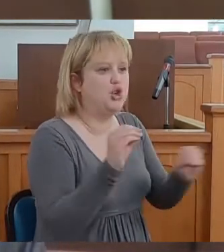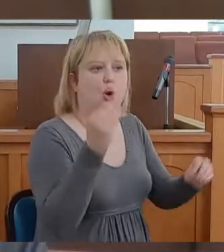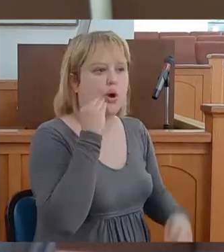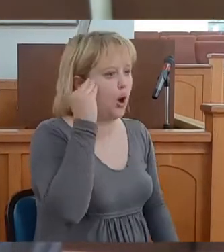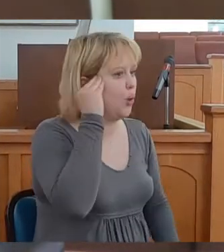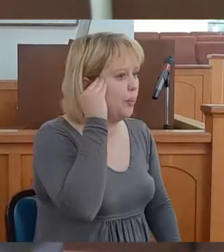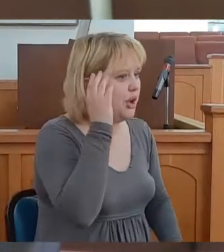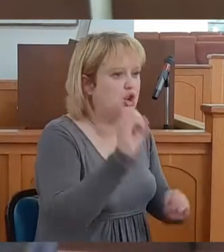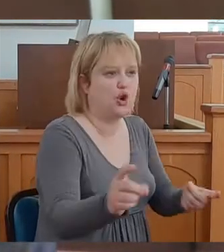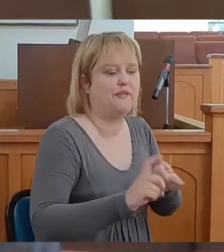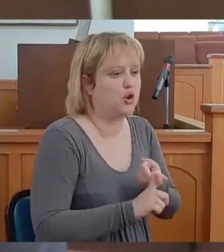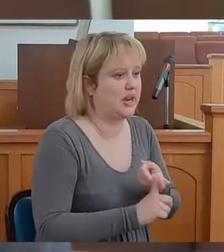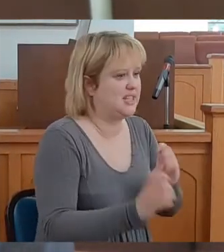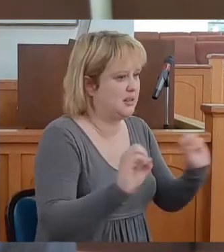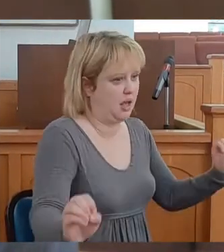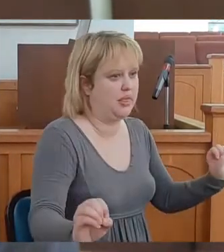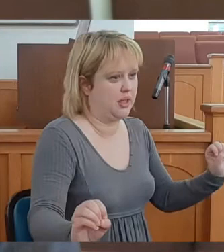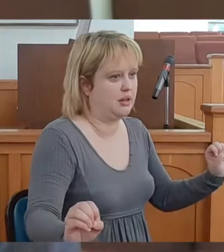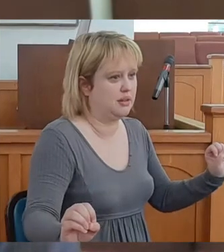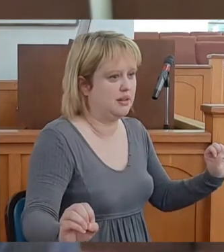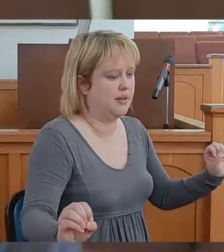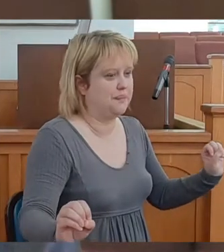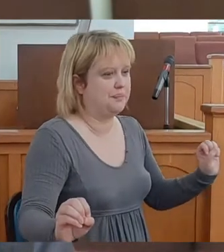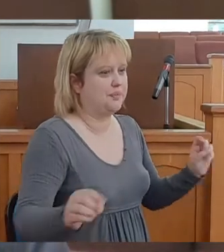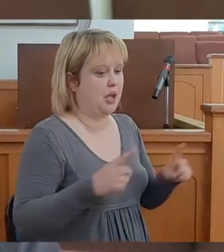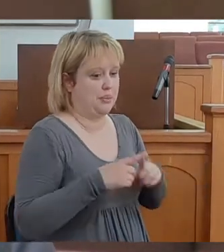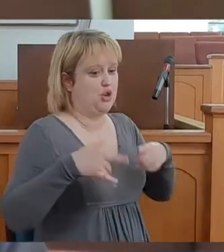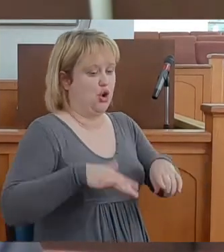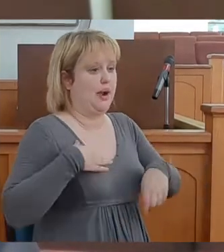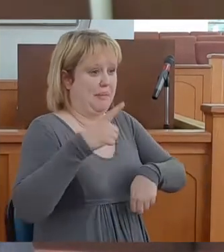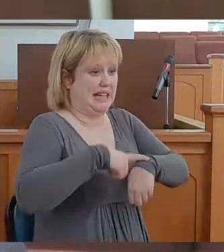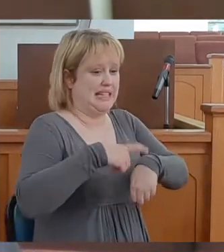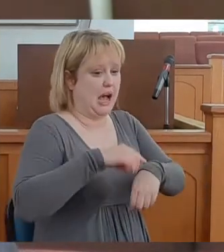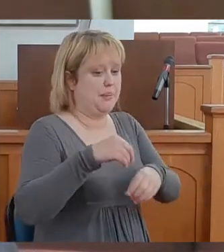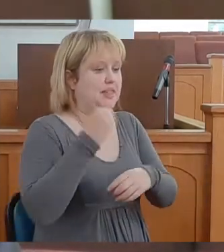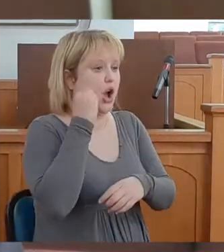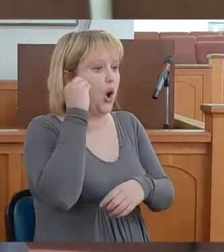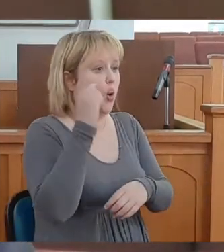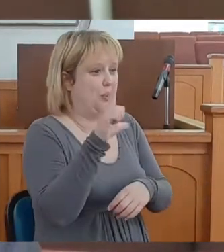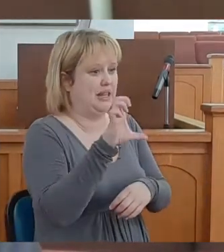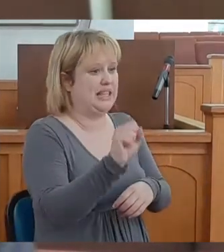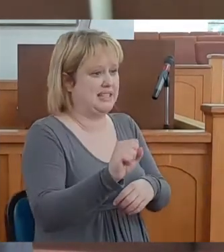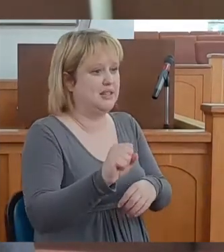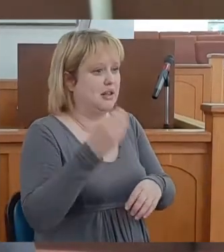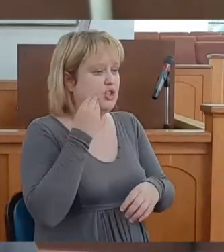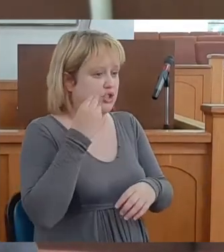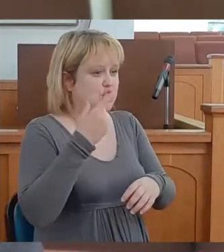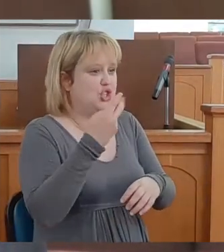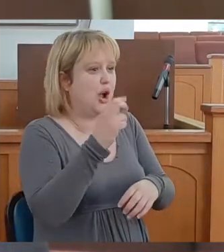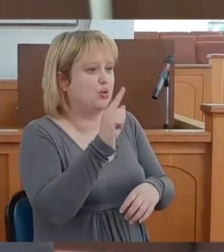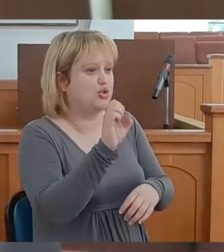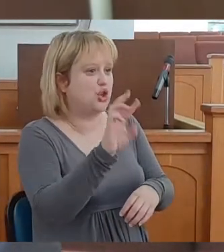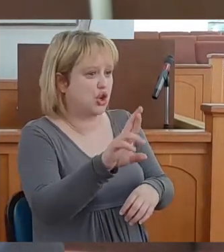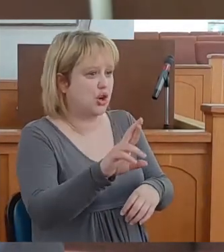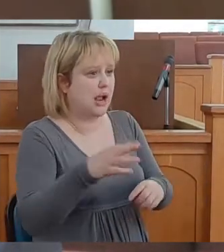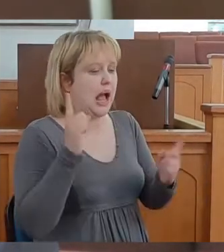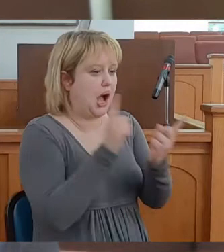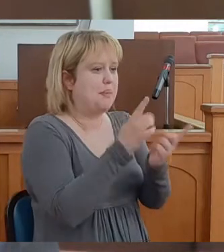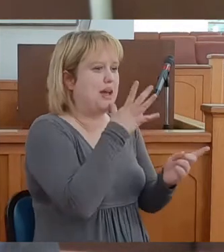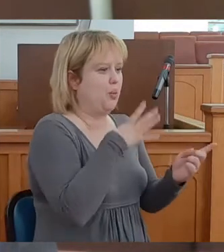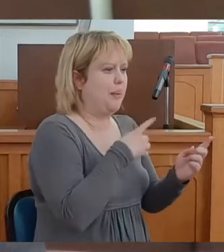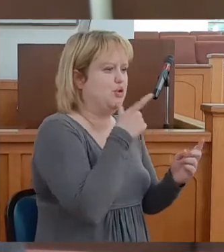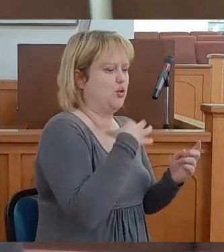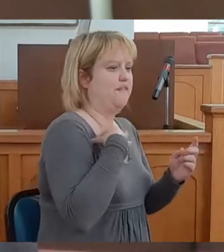home, no friends. But during my time in that homeless shelter, I met a lady who was doing volunteer